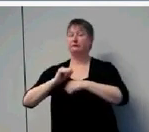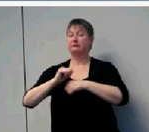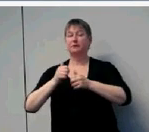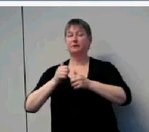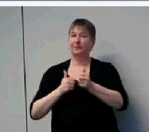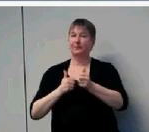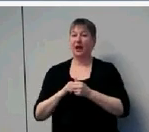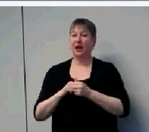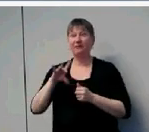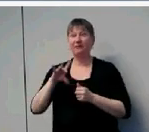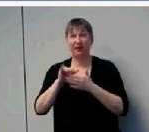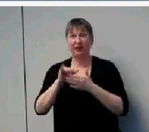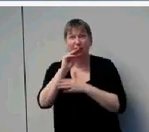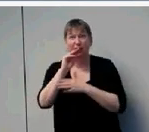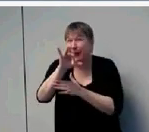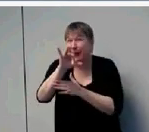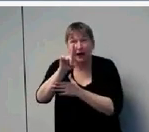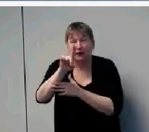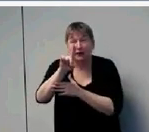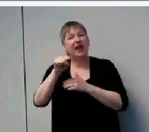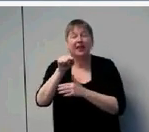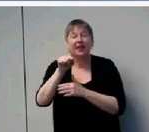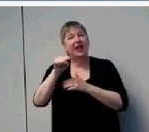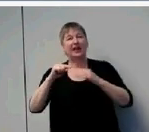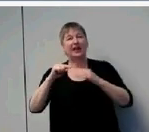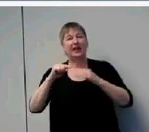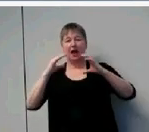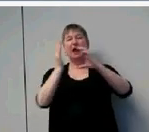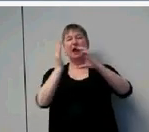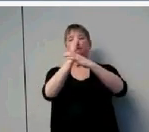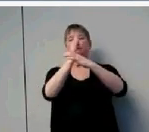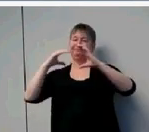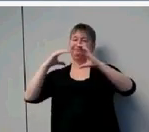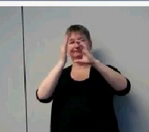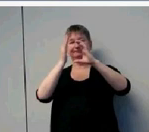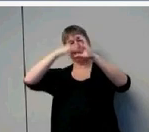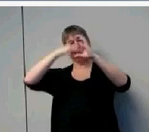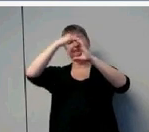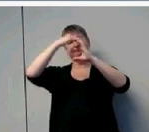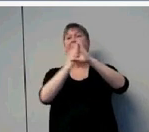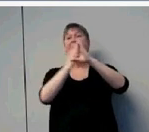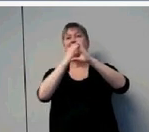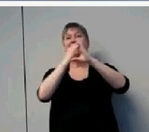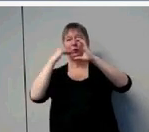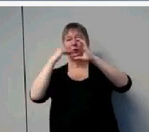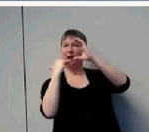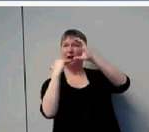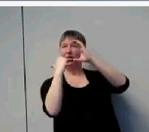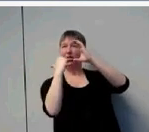is at the borderline to below average range, not where we need them to be performing.